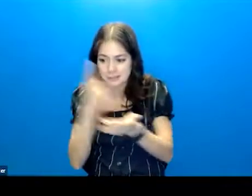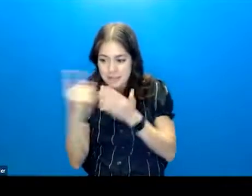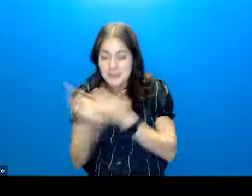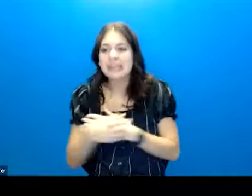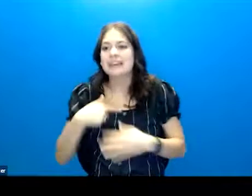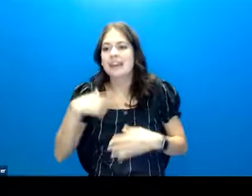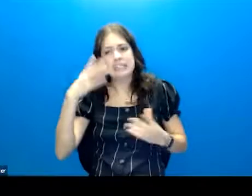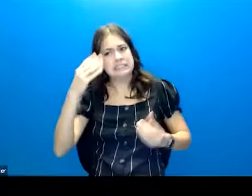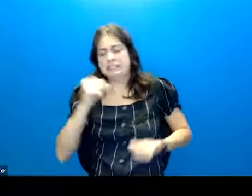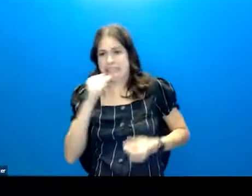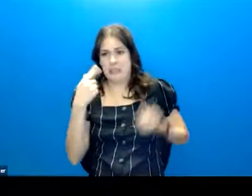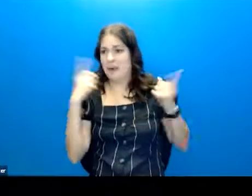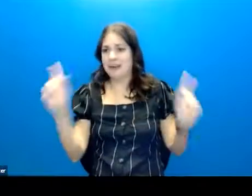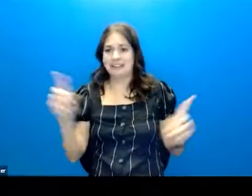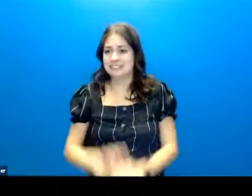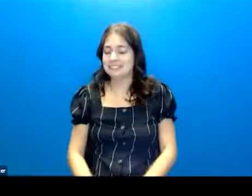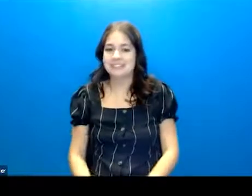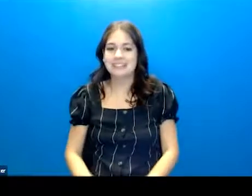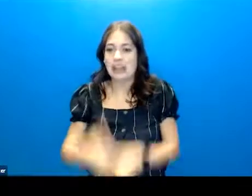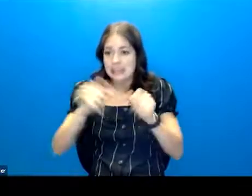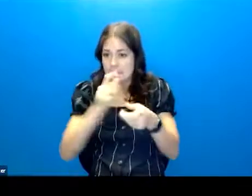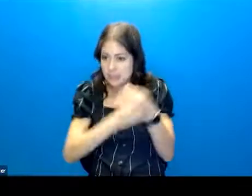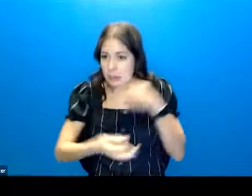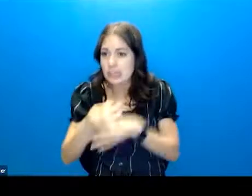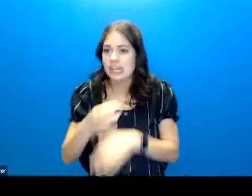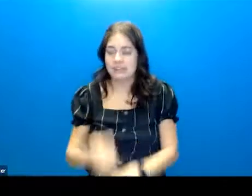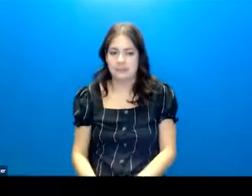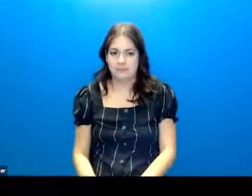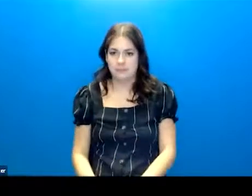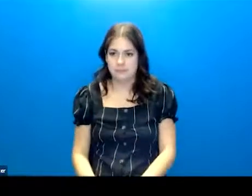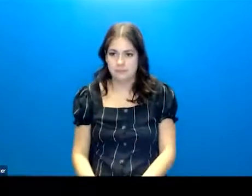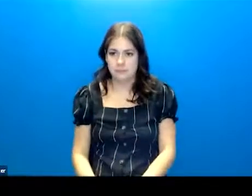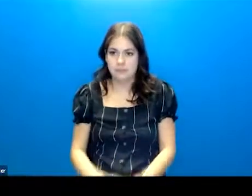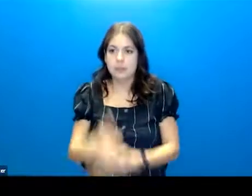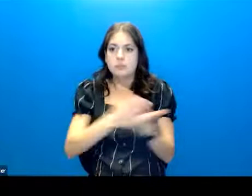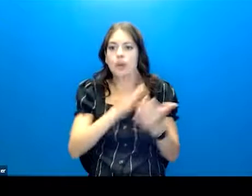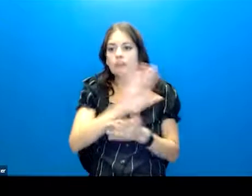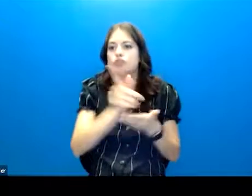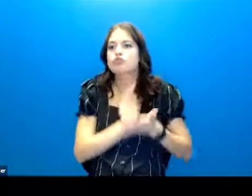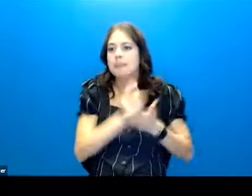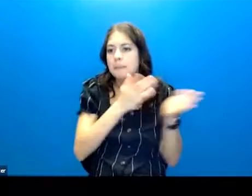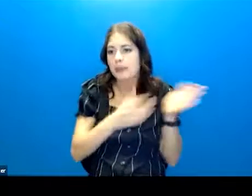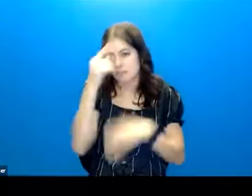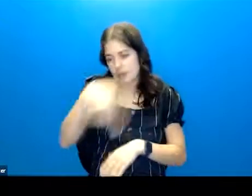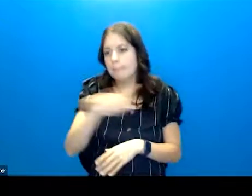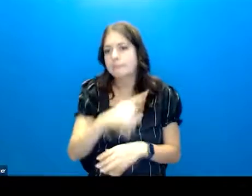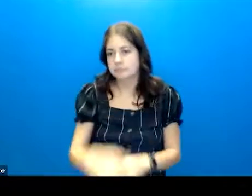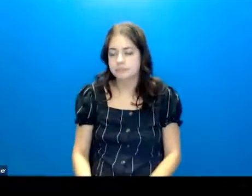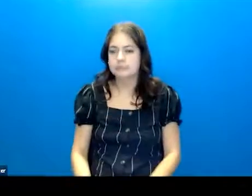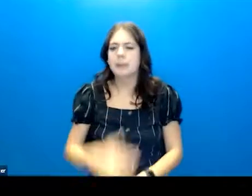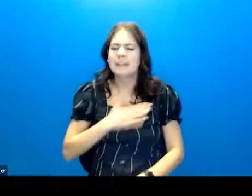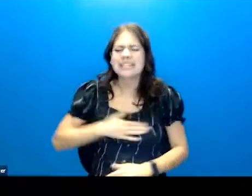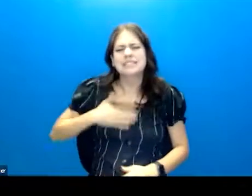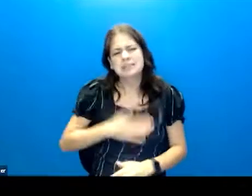whoa, that didn't work at all. Can we, can we switch these out? It's part of your treatment. It's part of your treatment. Please,